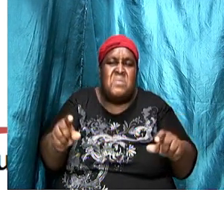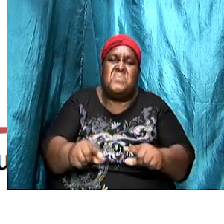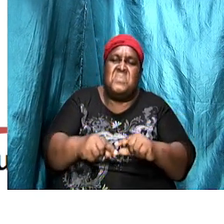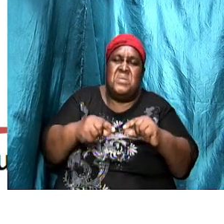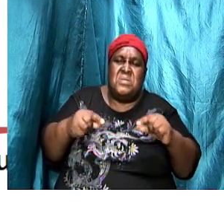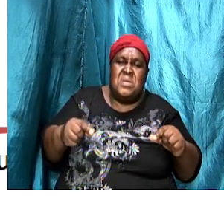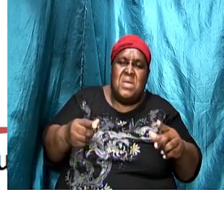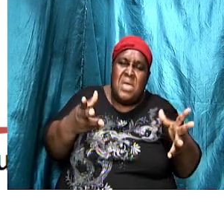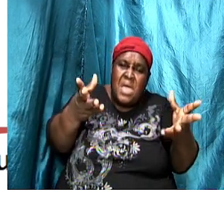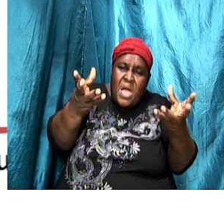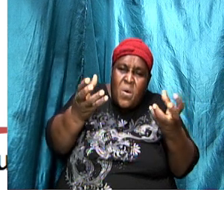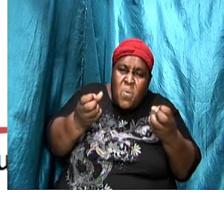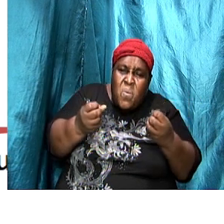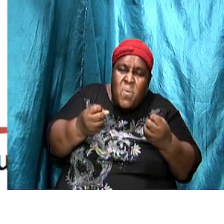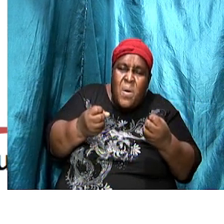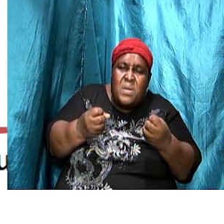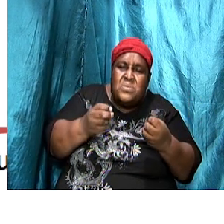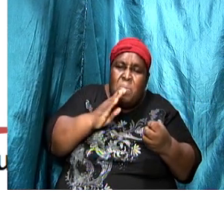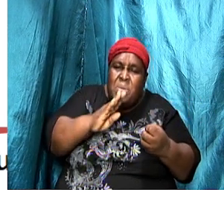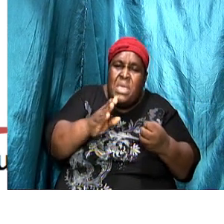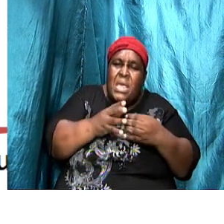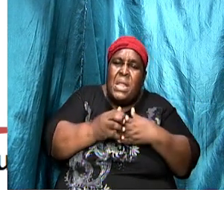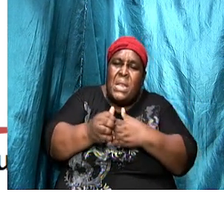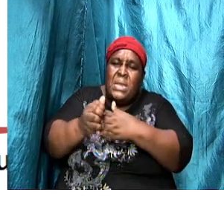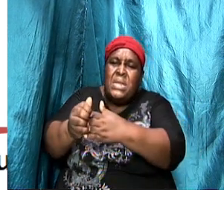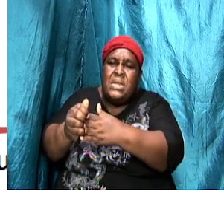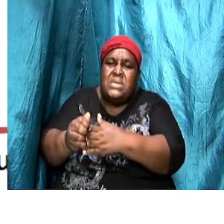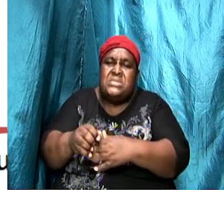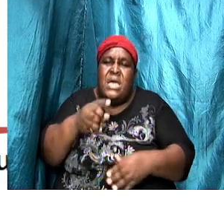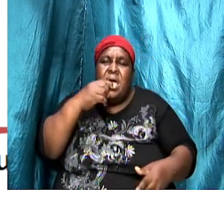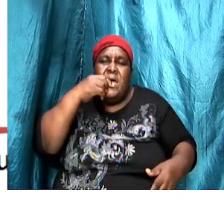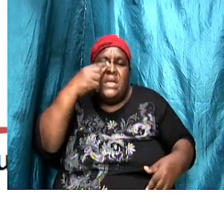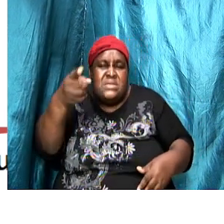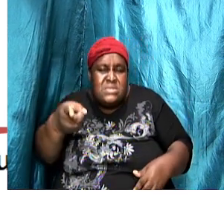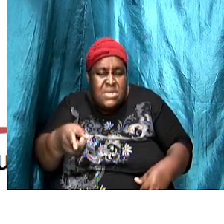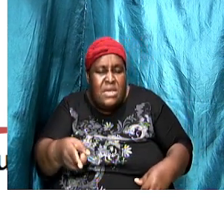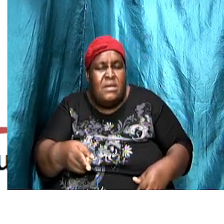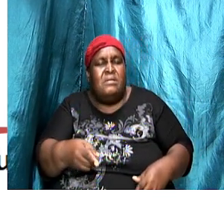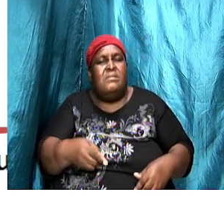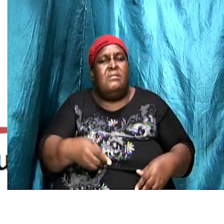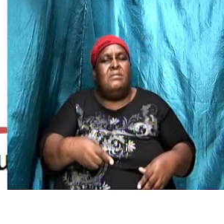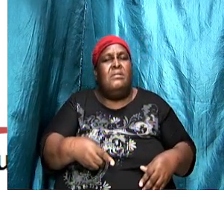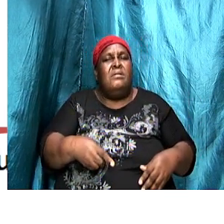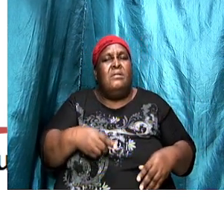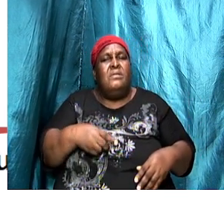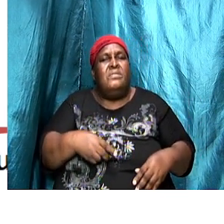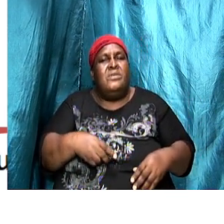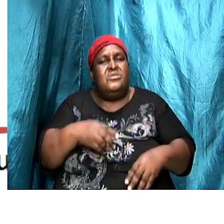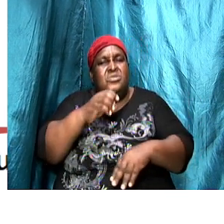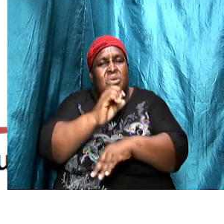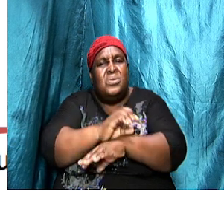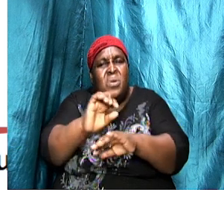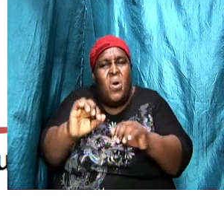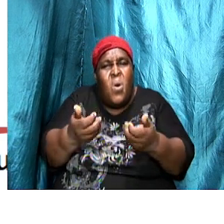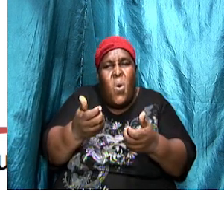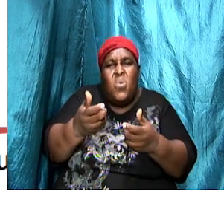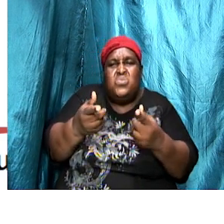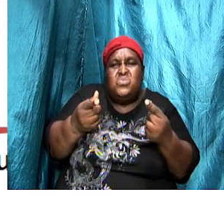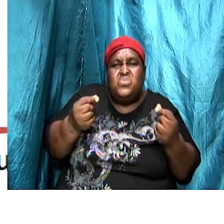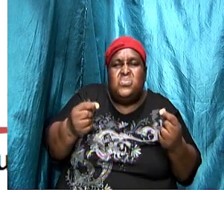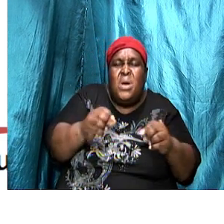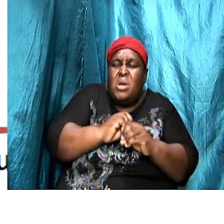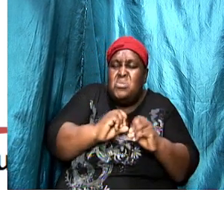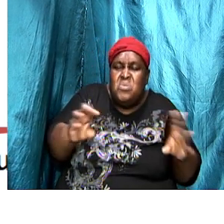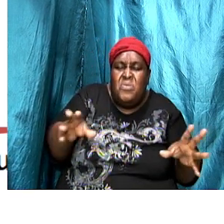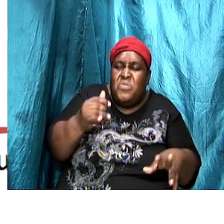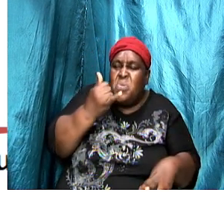wanted to be leaders and wanted to now tell the Ephesian church how they ought to operate and nothing is wrong